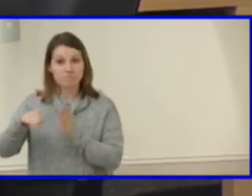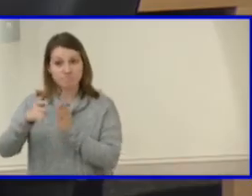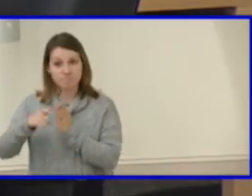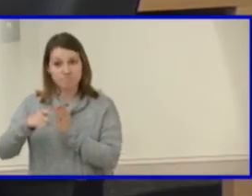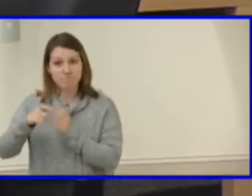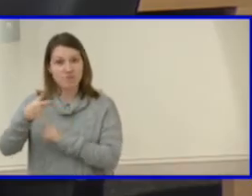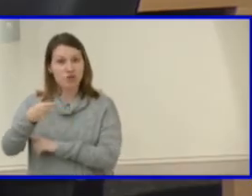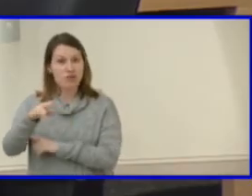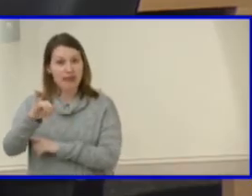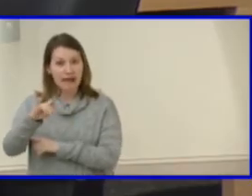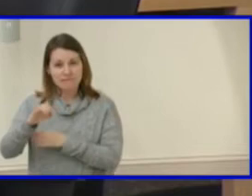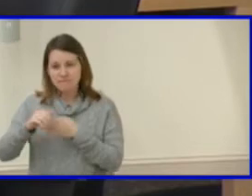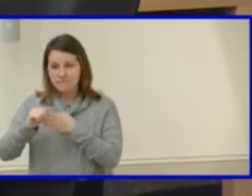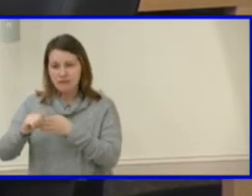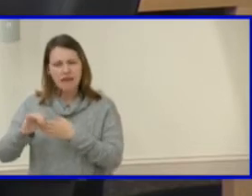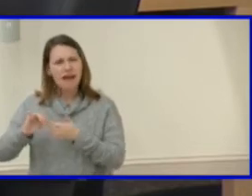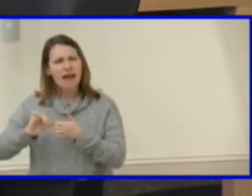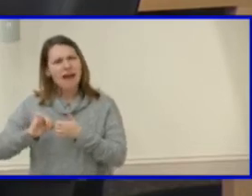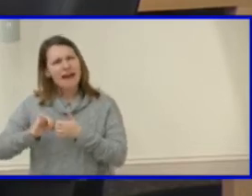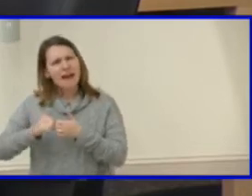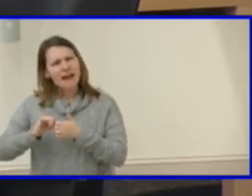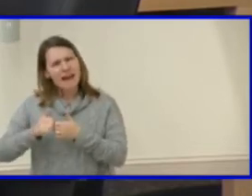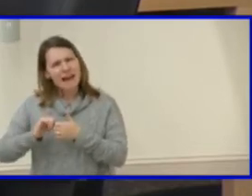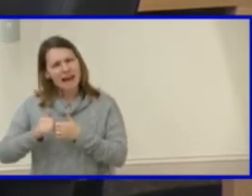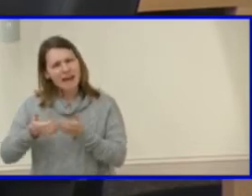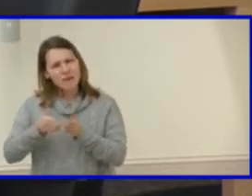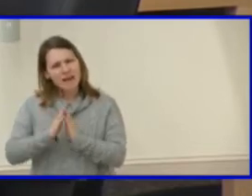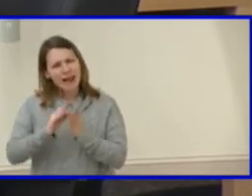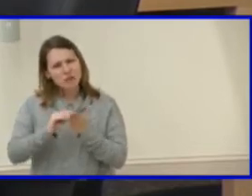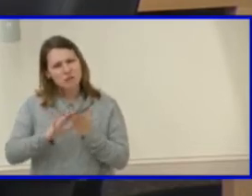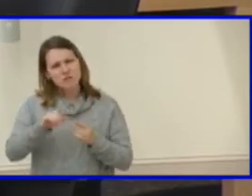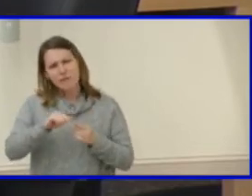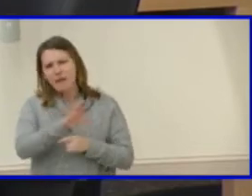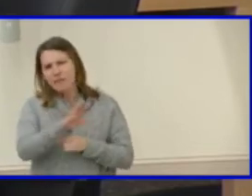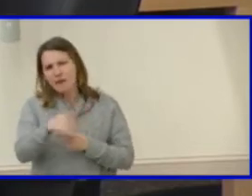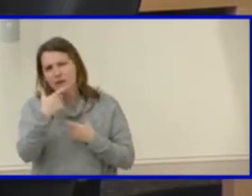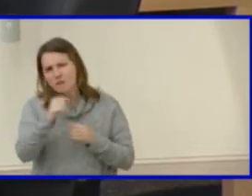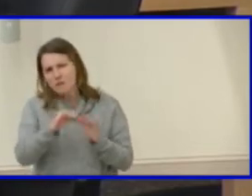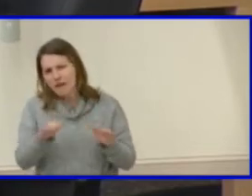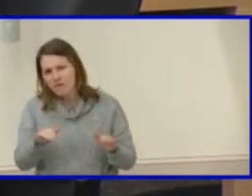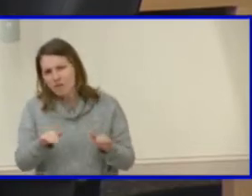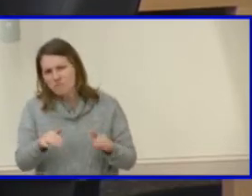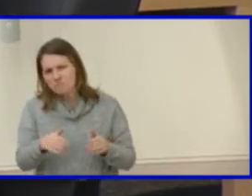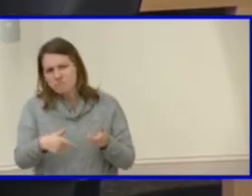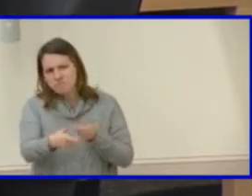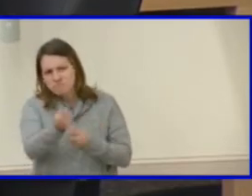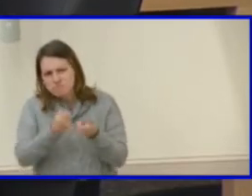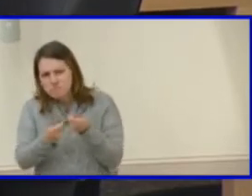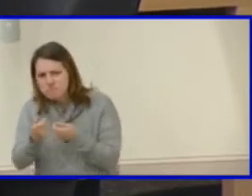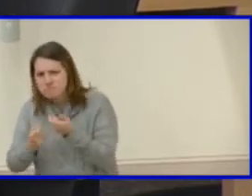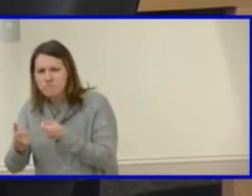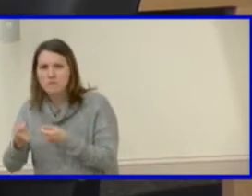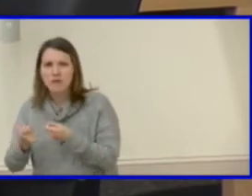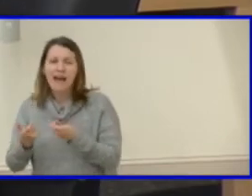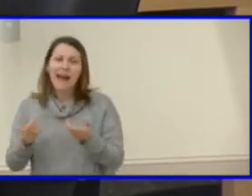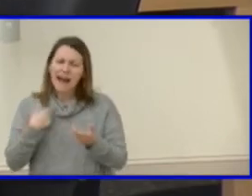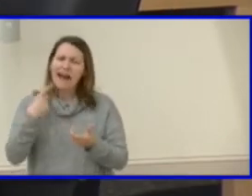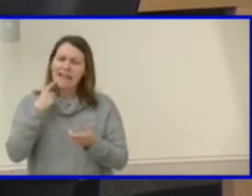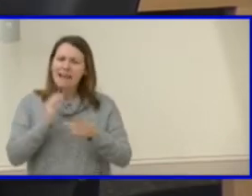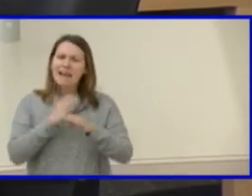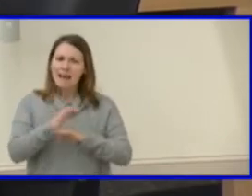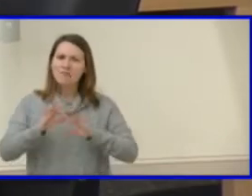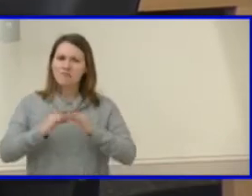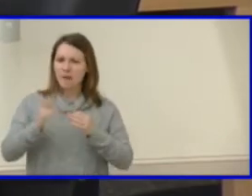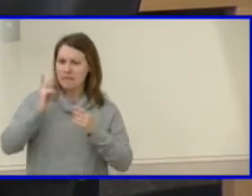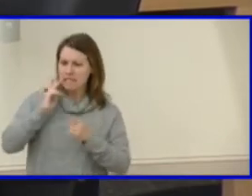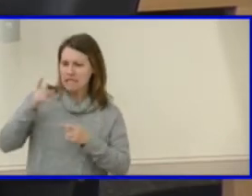get more input from students as to their interest level? I think once we begin exposing this and families see all these different